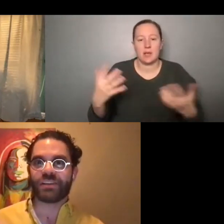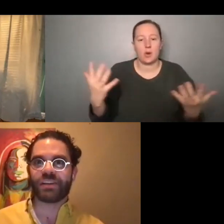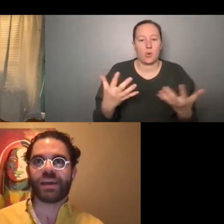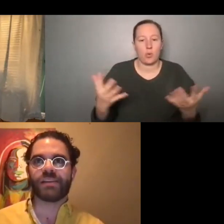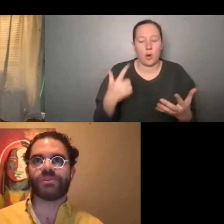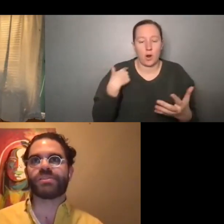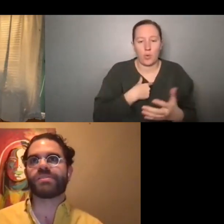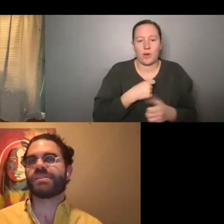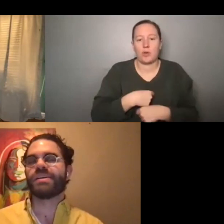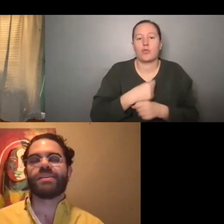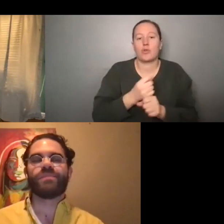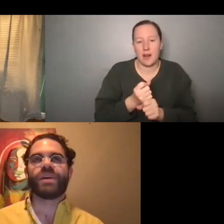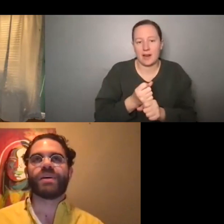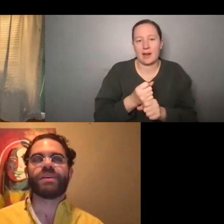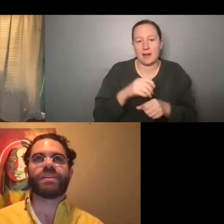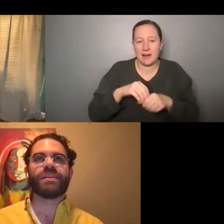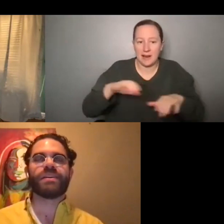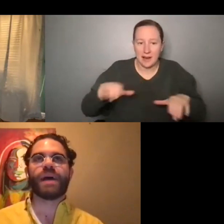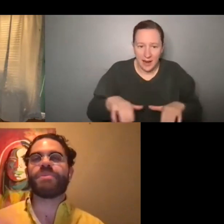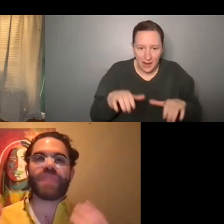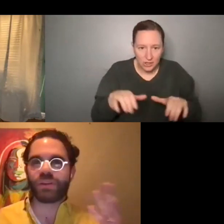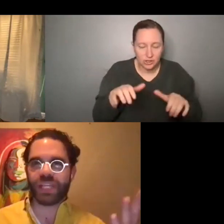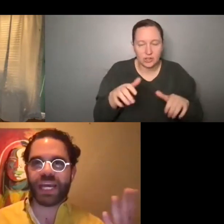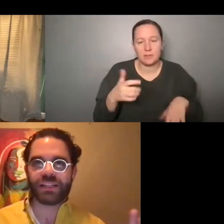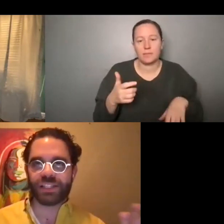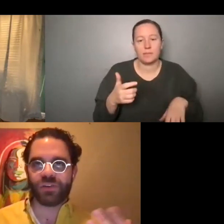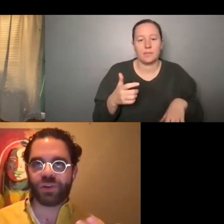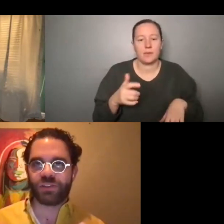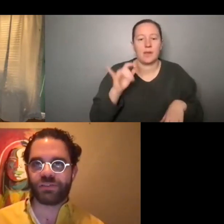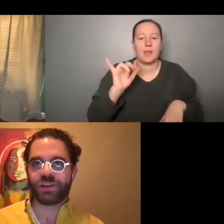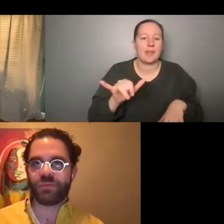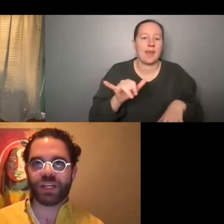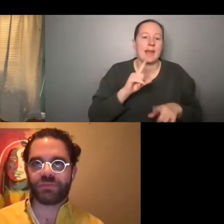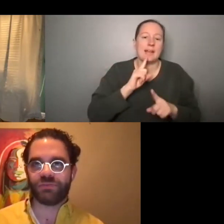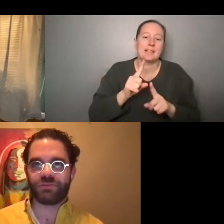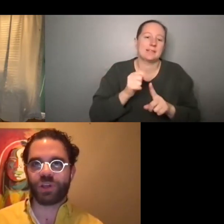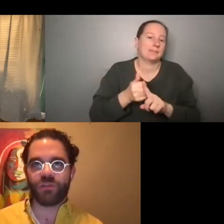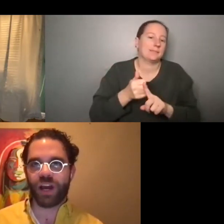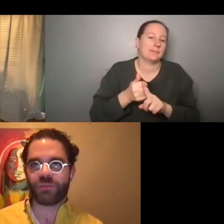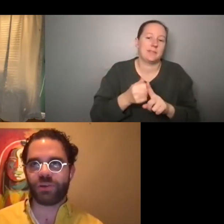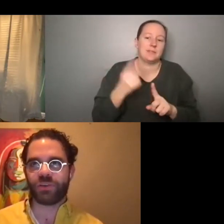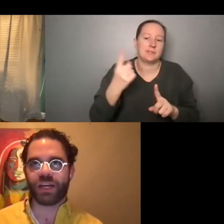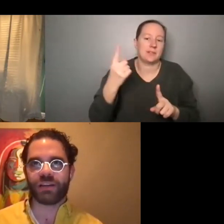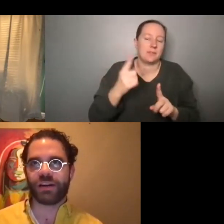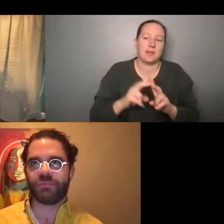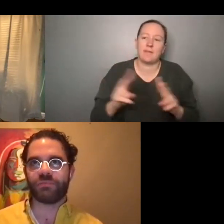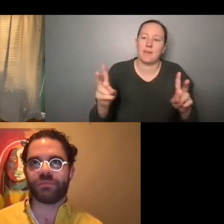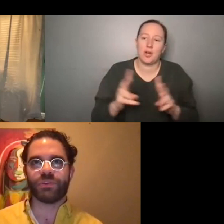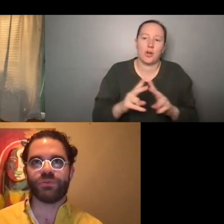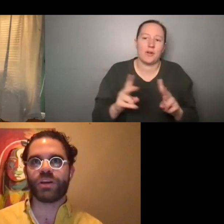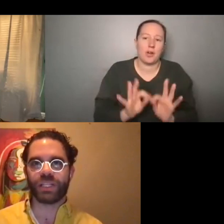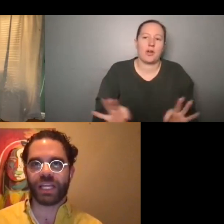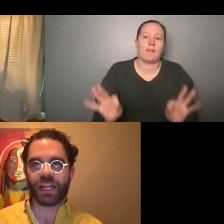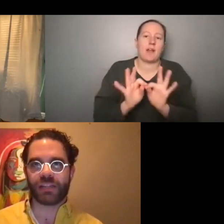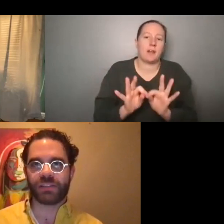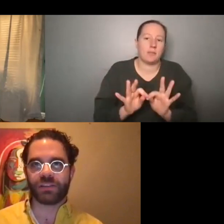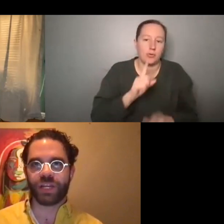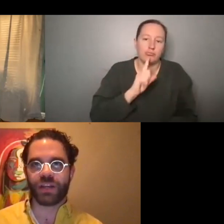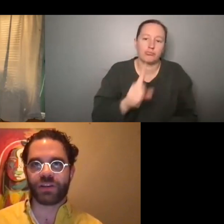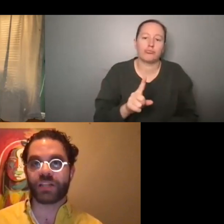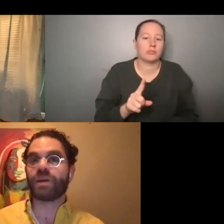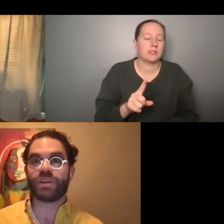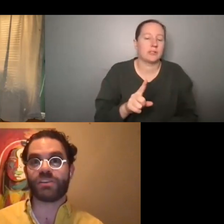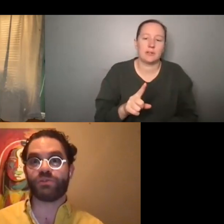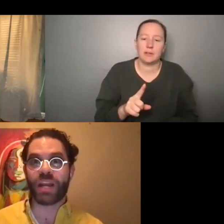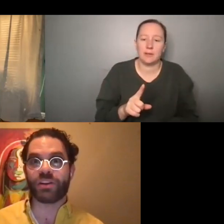in action. And it was just, I mean, that, that in itself was something so valuable that, um, you really get as